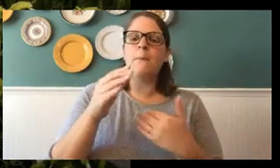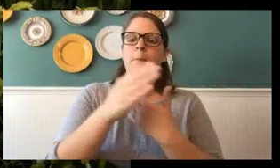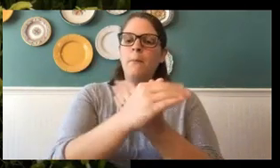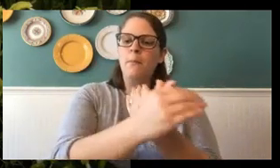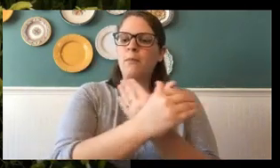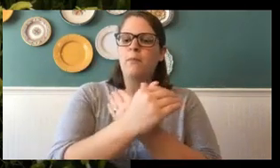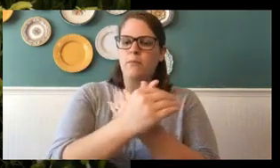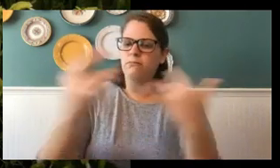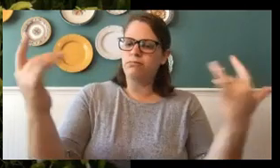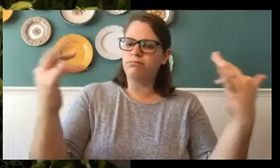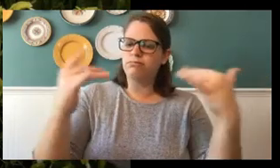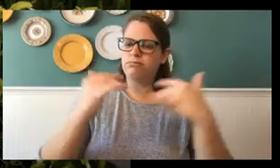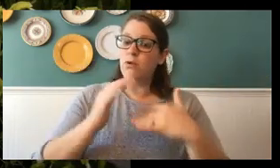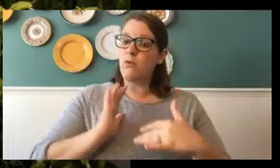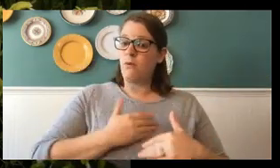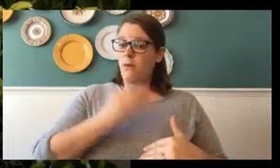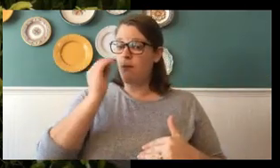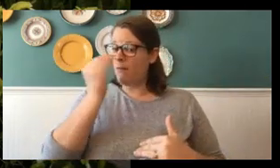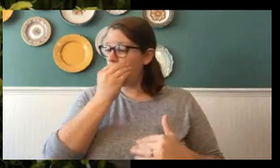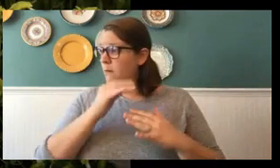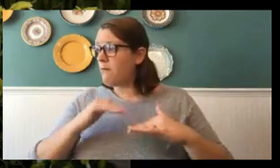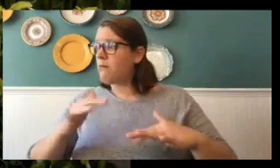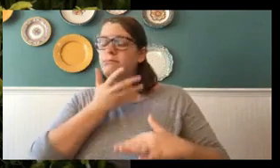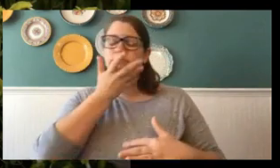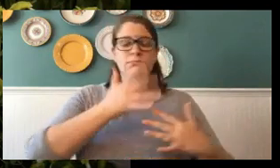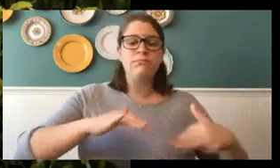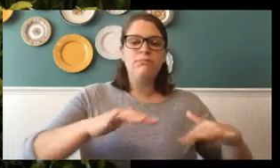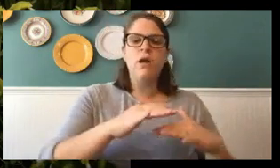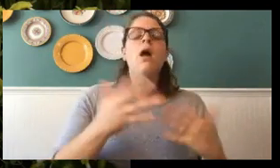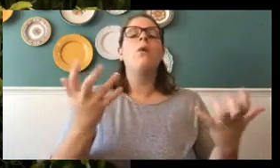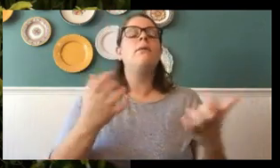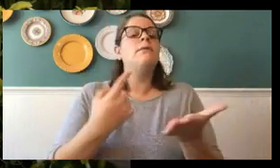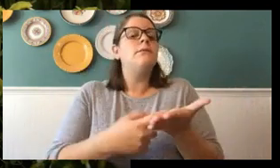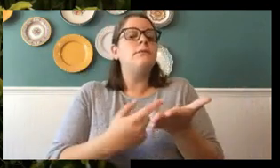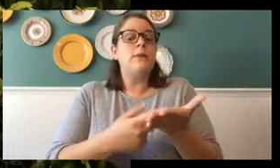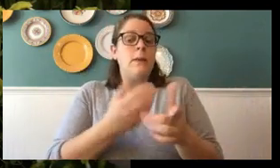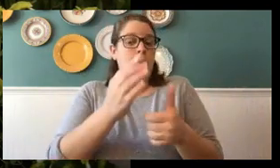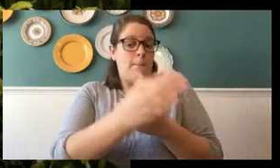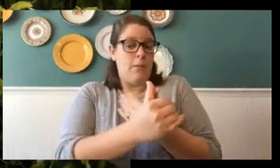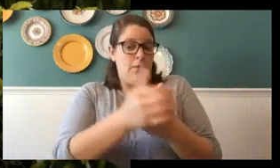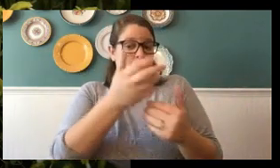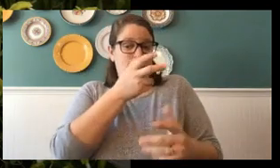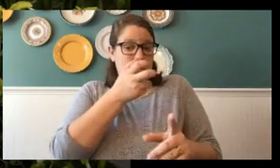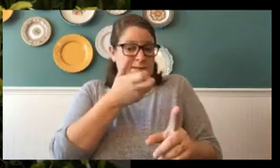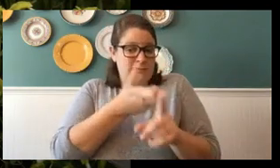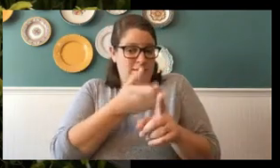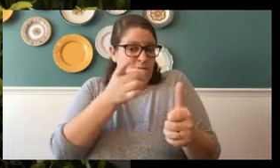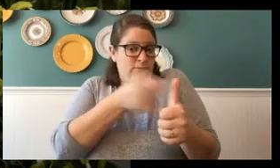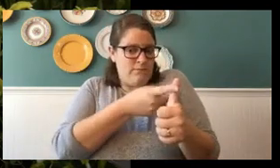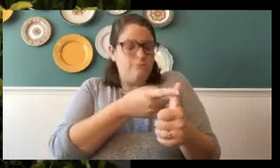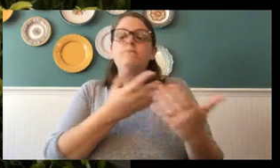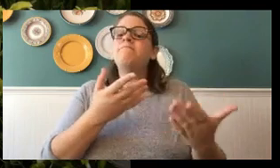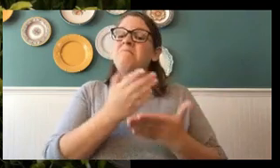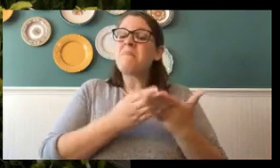into our yards. So I want to talk to you a little bit about the insect first. Now, some of you kids at home might